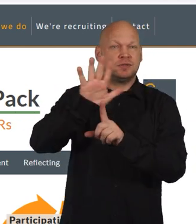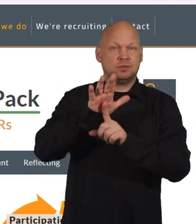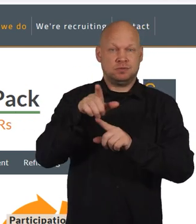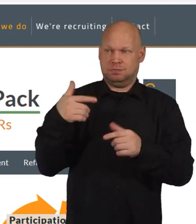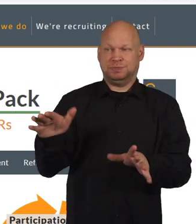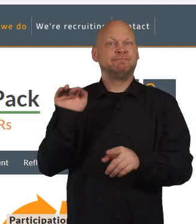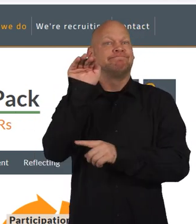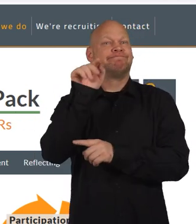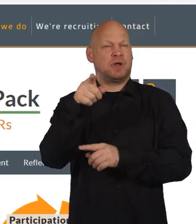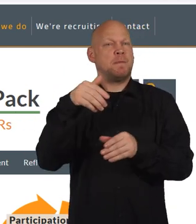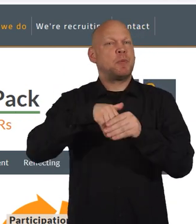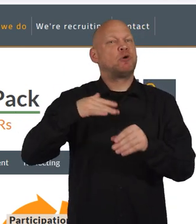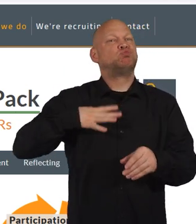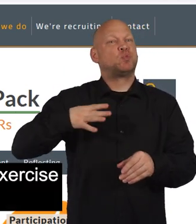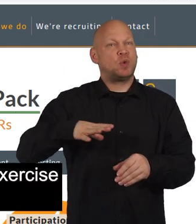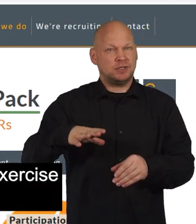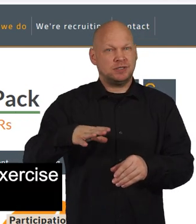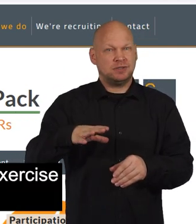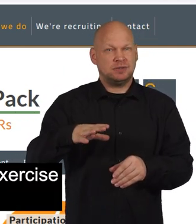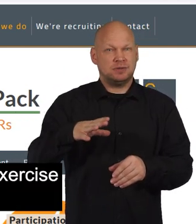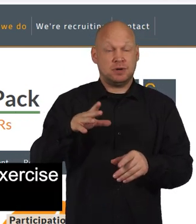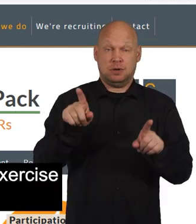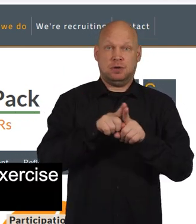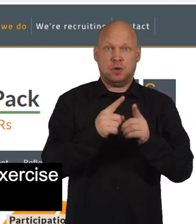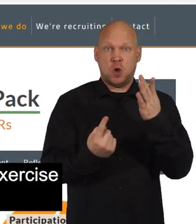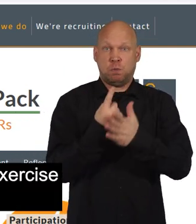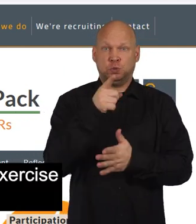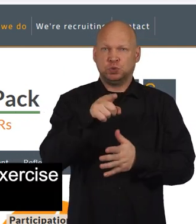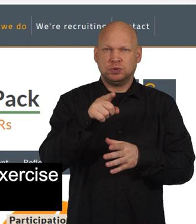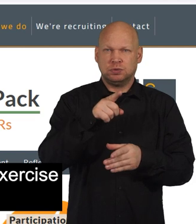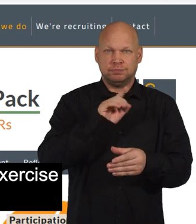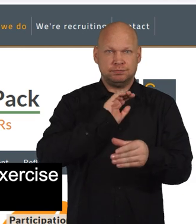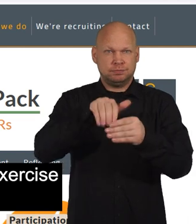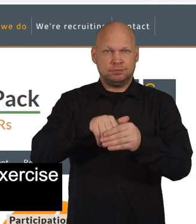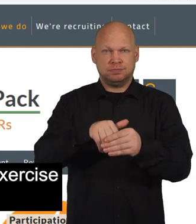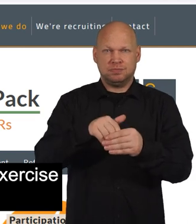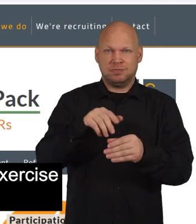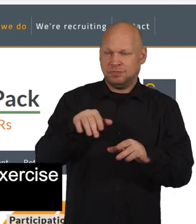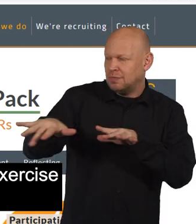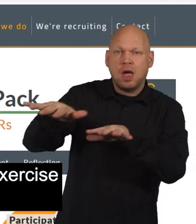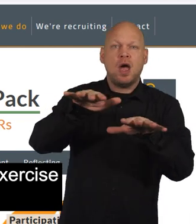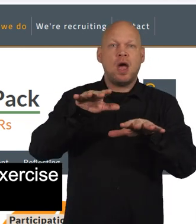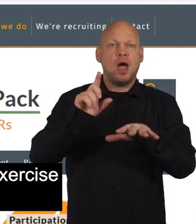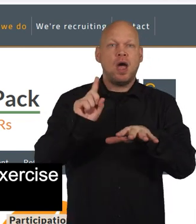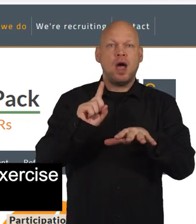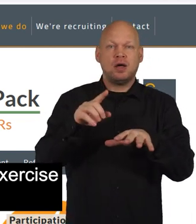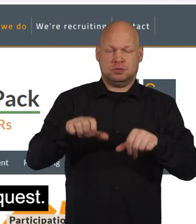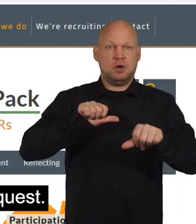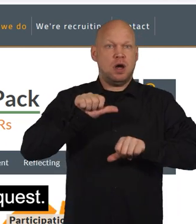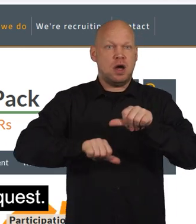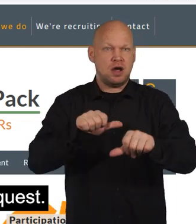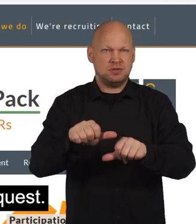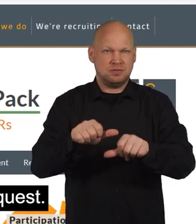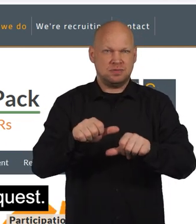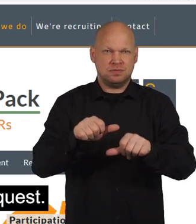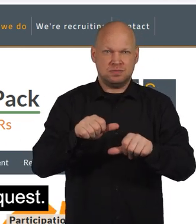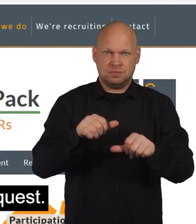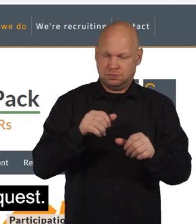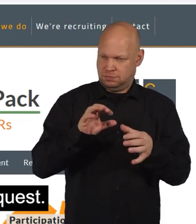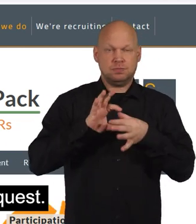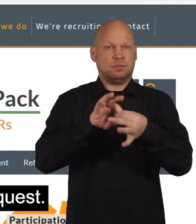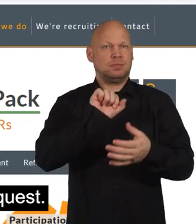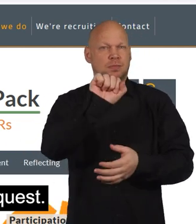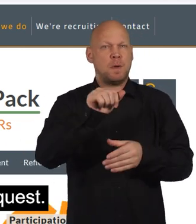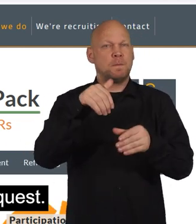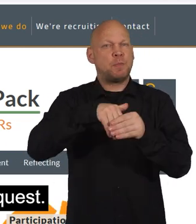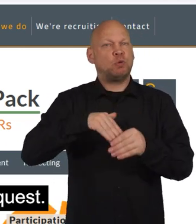participation requests. And there's also an opportunity to take part in an exercise where you get to start thinking about making your own